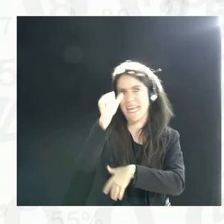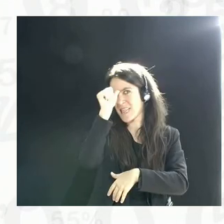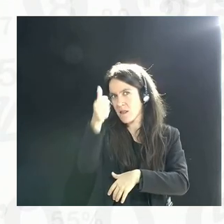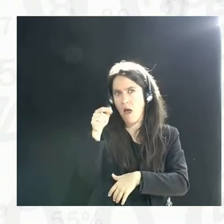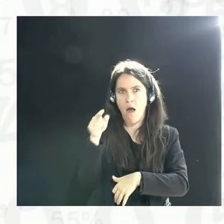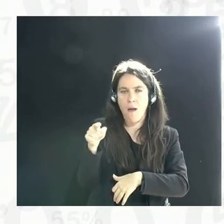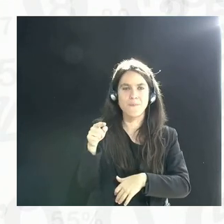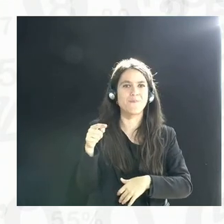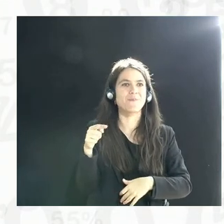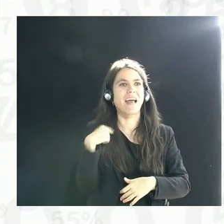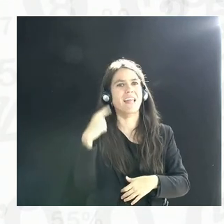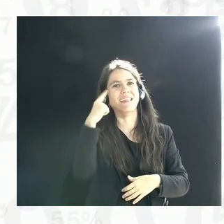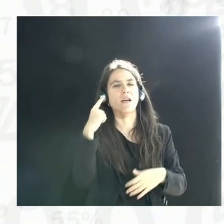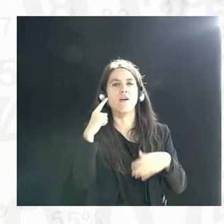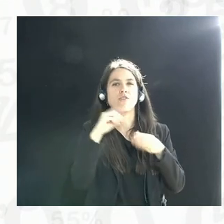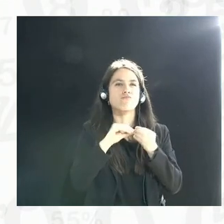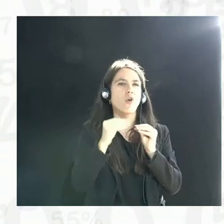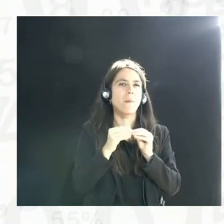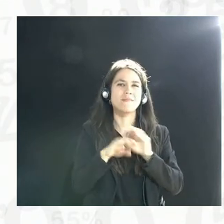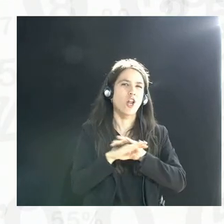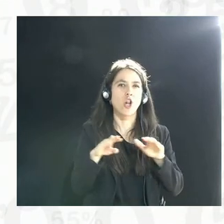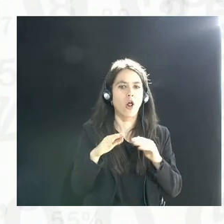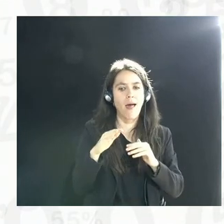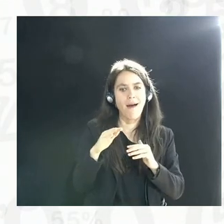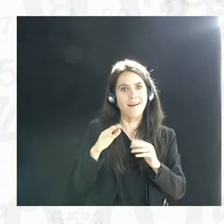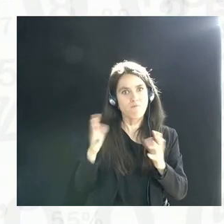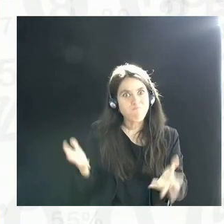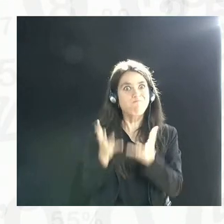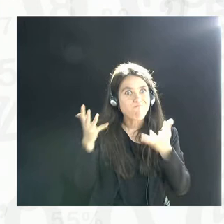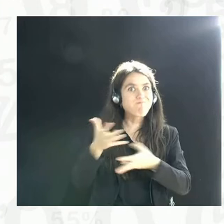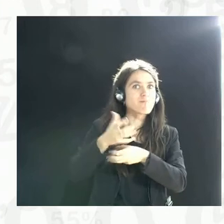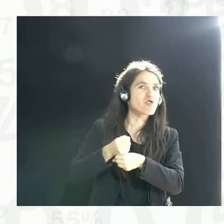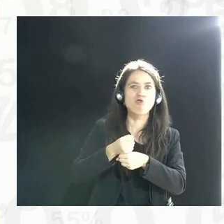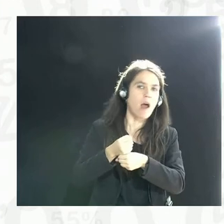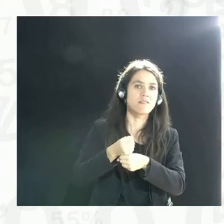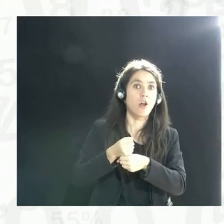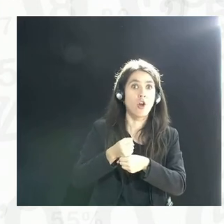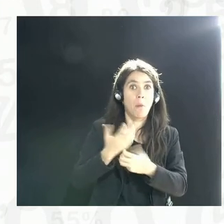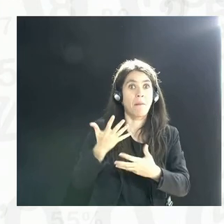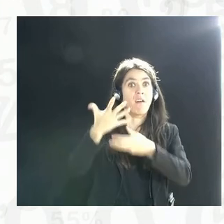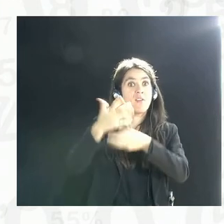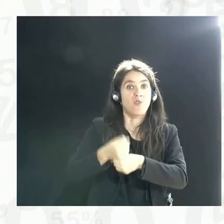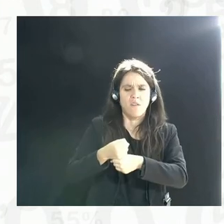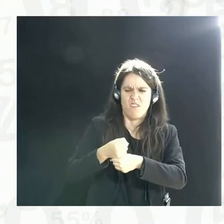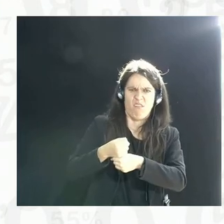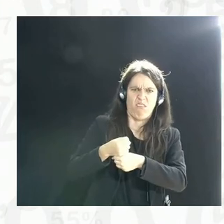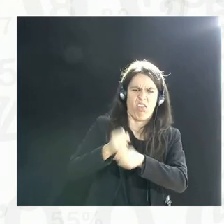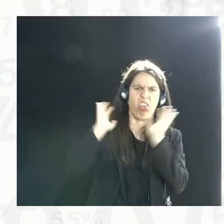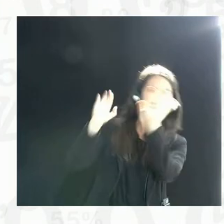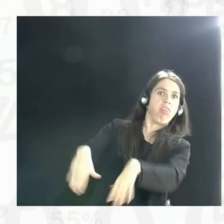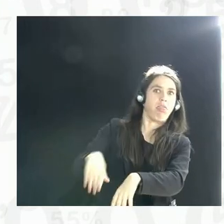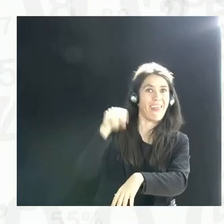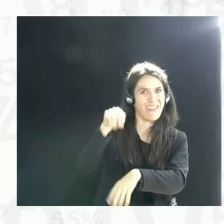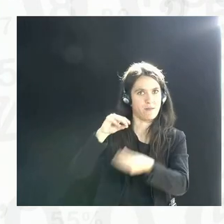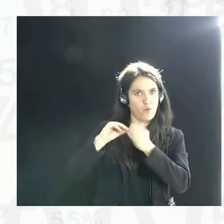the problem is not so much about building trust, but about maintaining the level of trust and not eroding it. And I'm